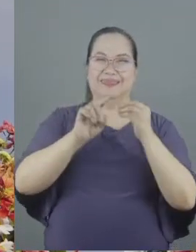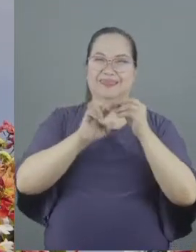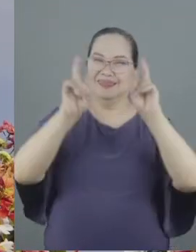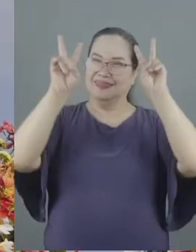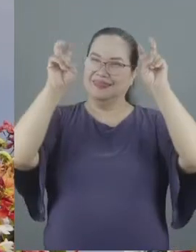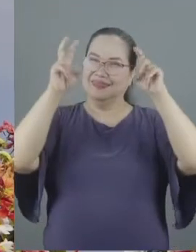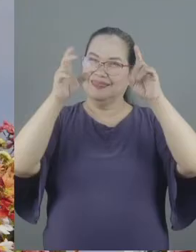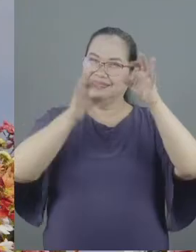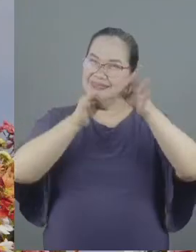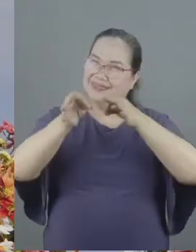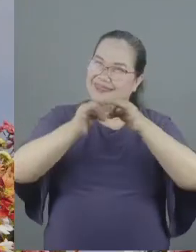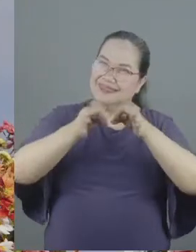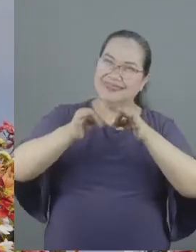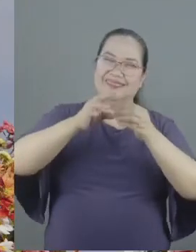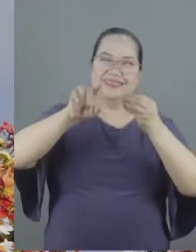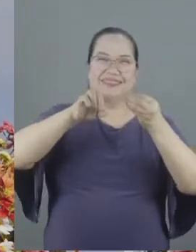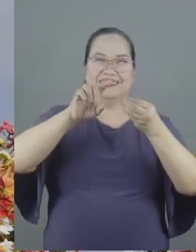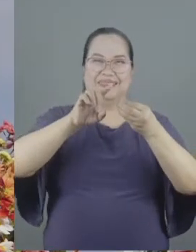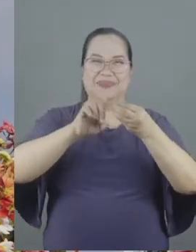expository.